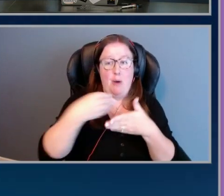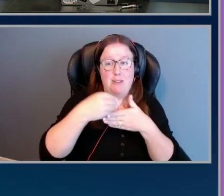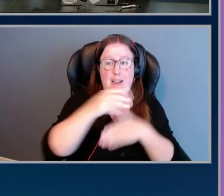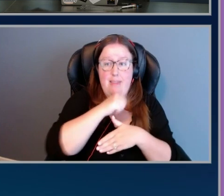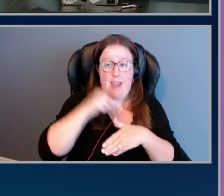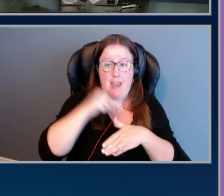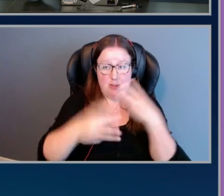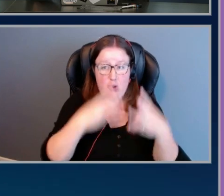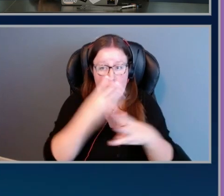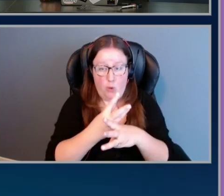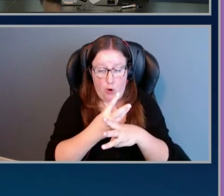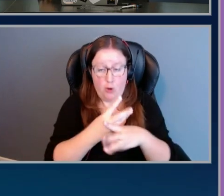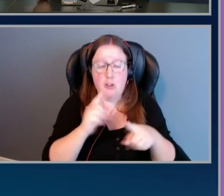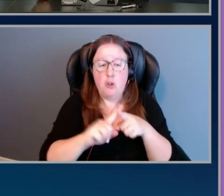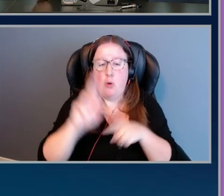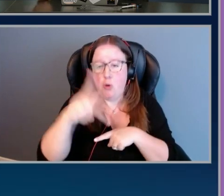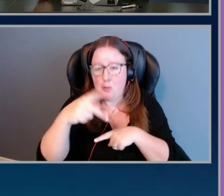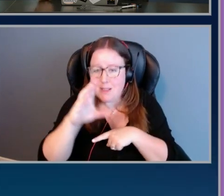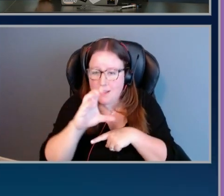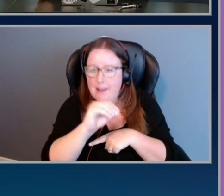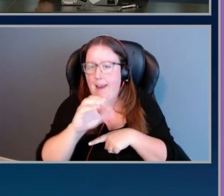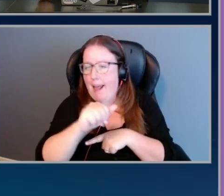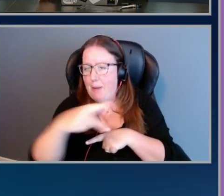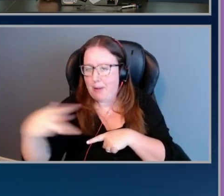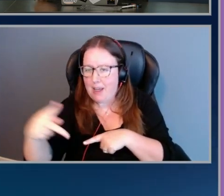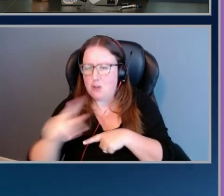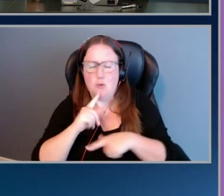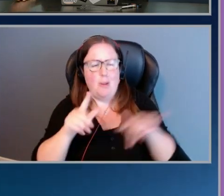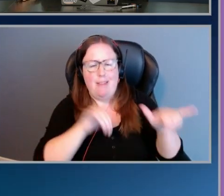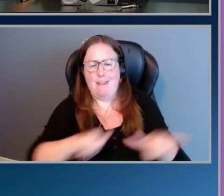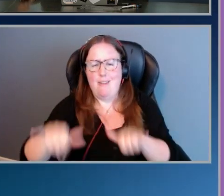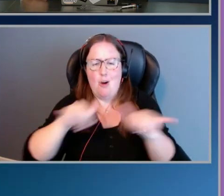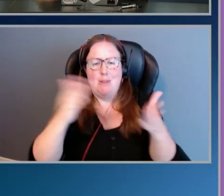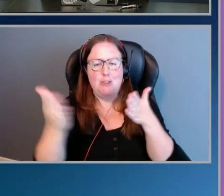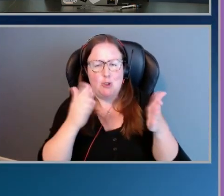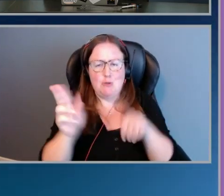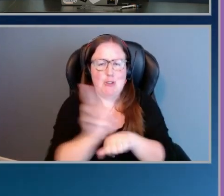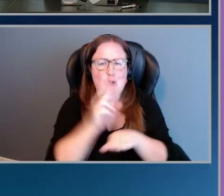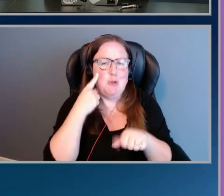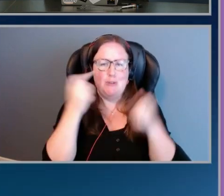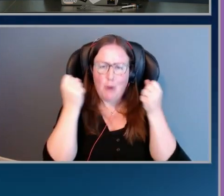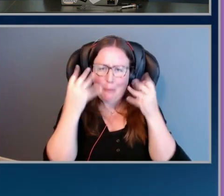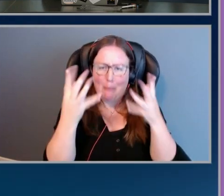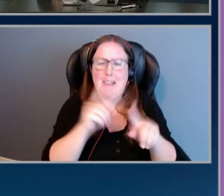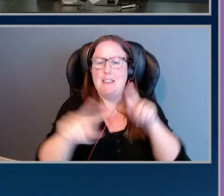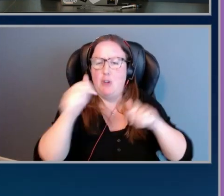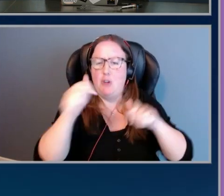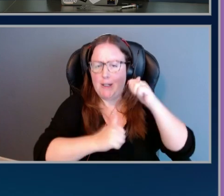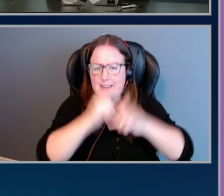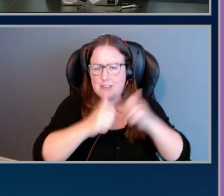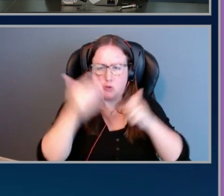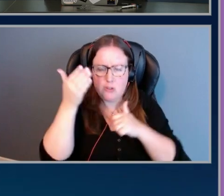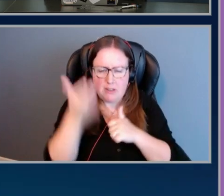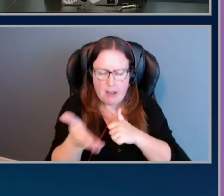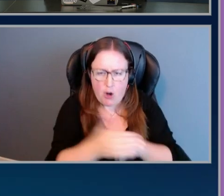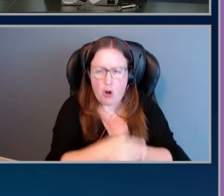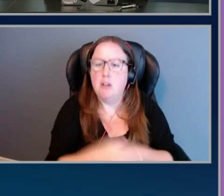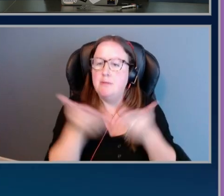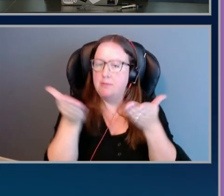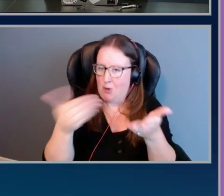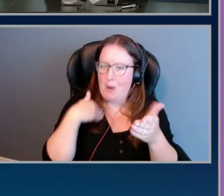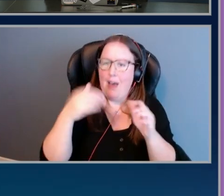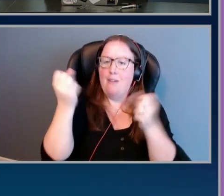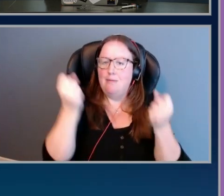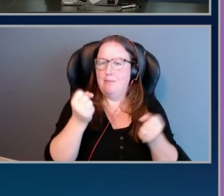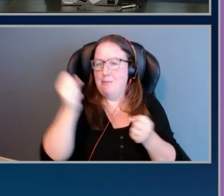your Amazon VPCs into your applications. Very common service using many, many different web architectures out there. And boom, we got some more fireworks.